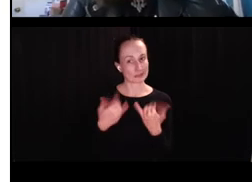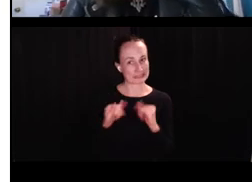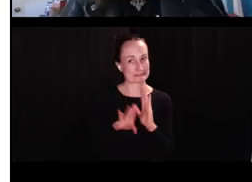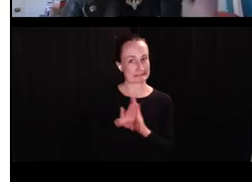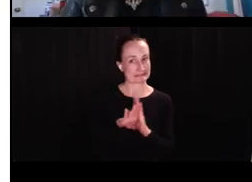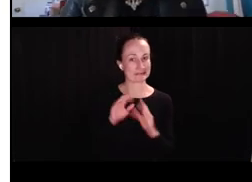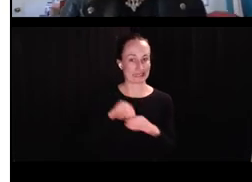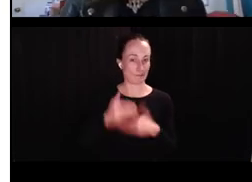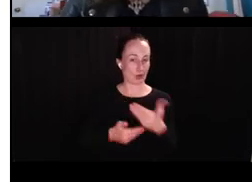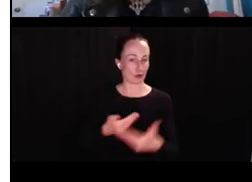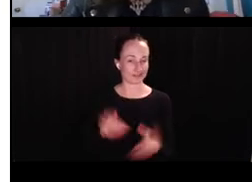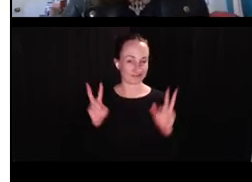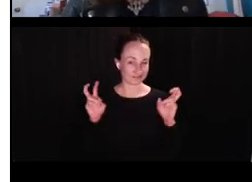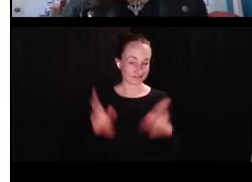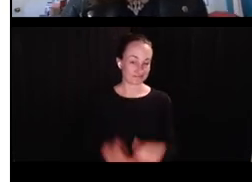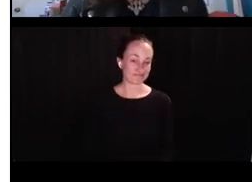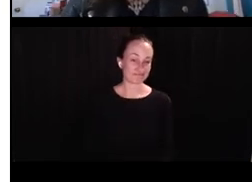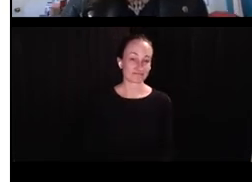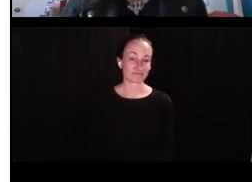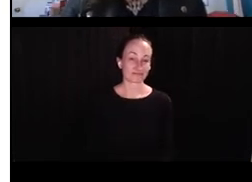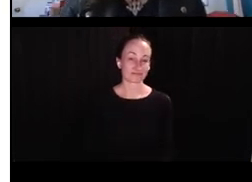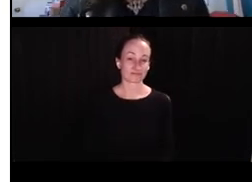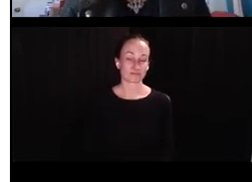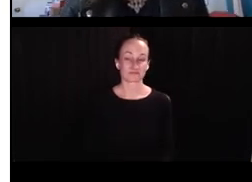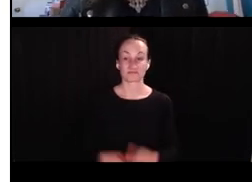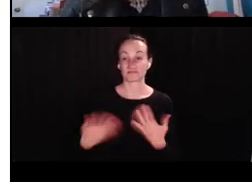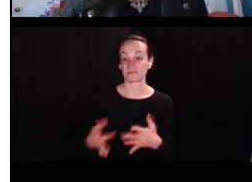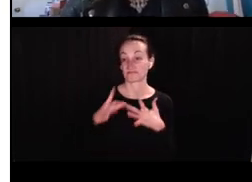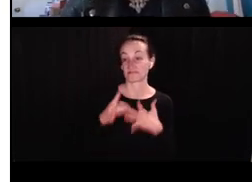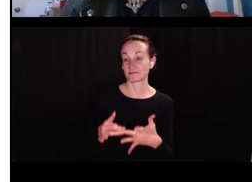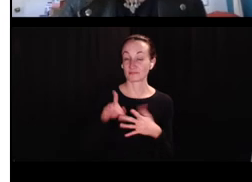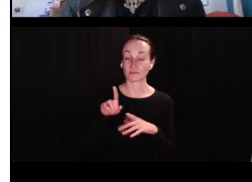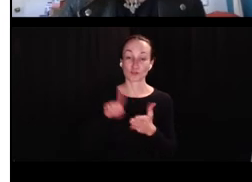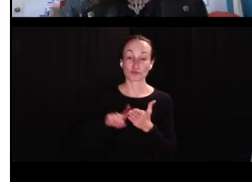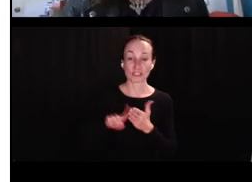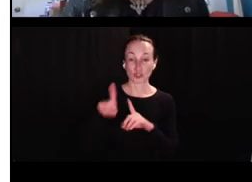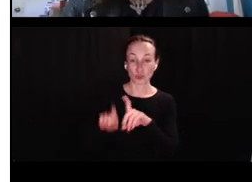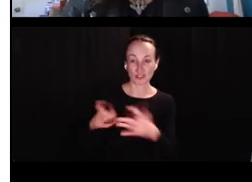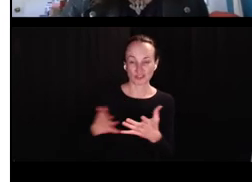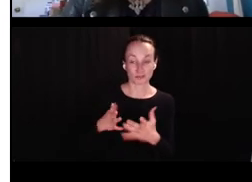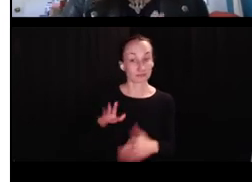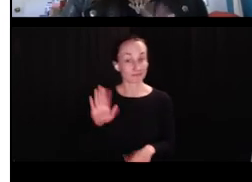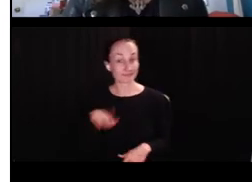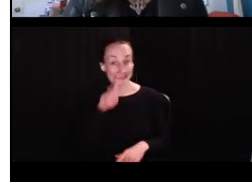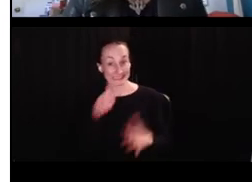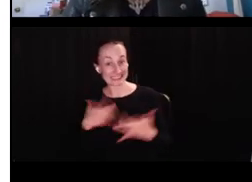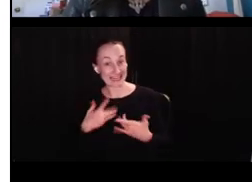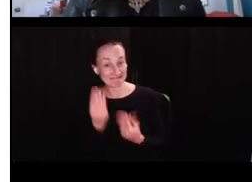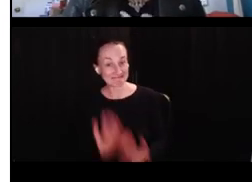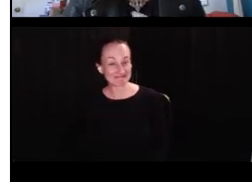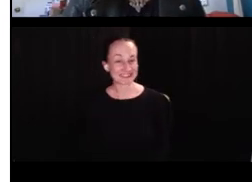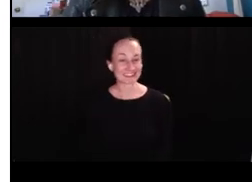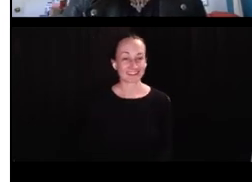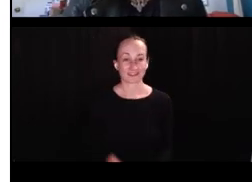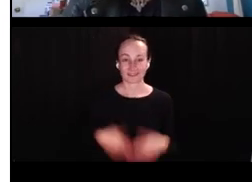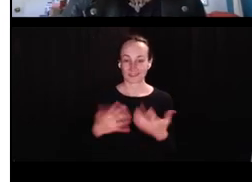well. Um, this is newer stuff. It's in progress. Um, and, um, so I,